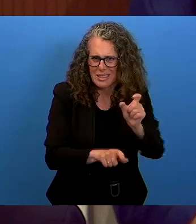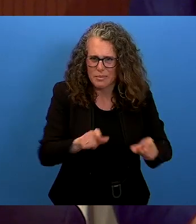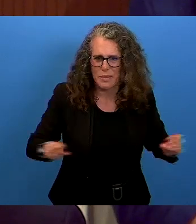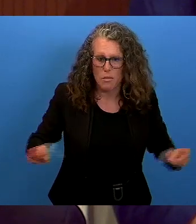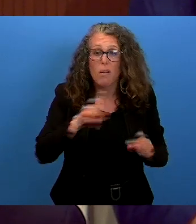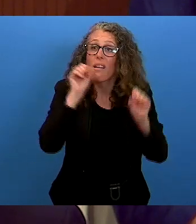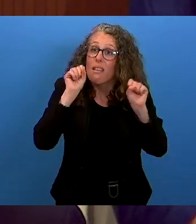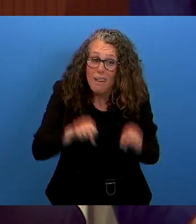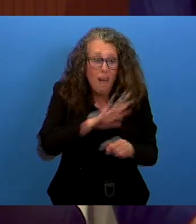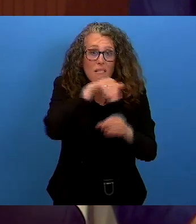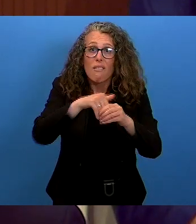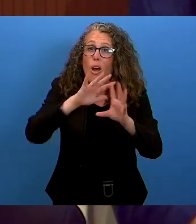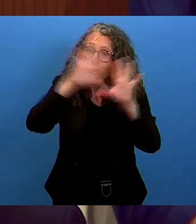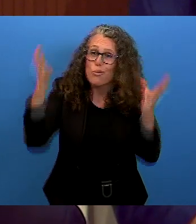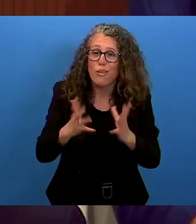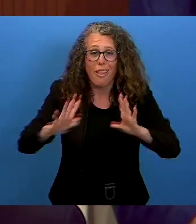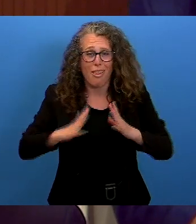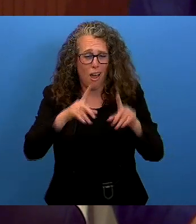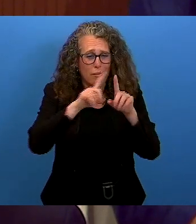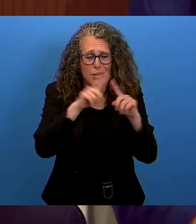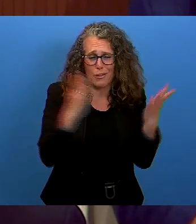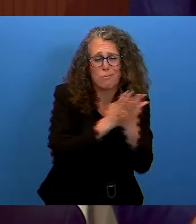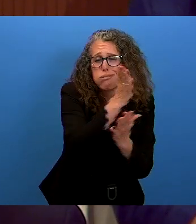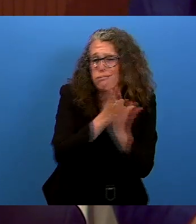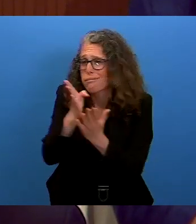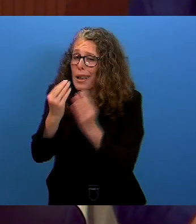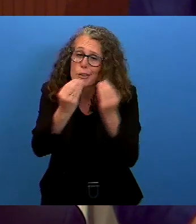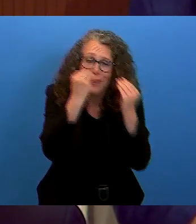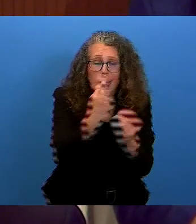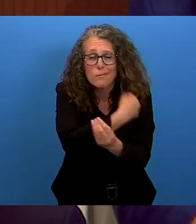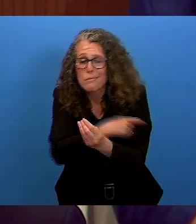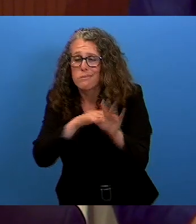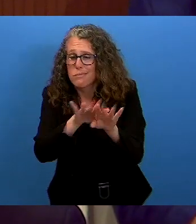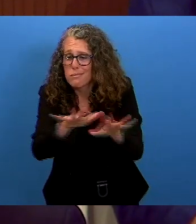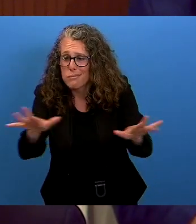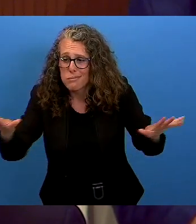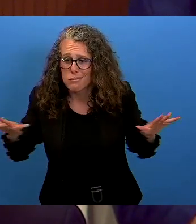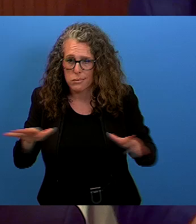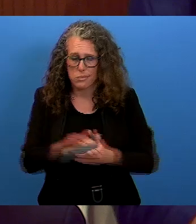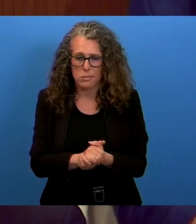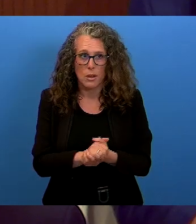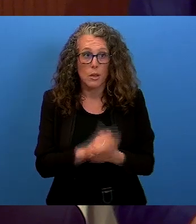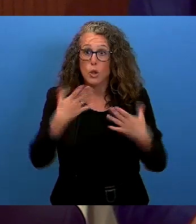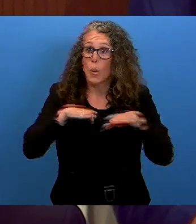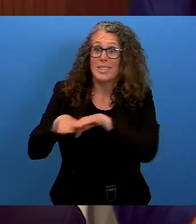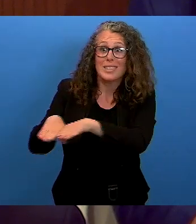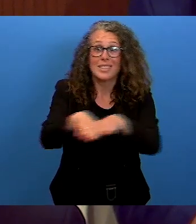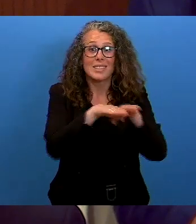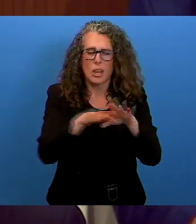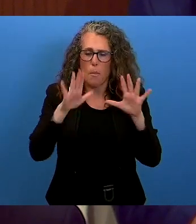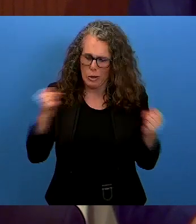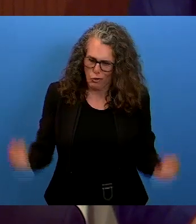of public and political life. This also means more robust and consistent standards governing